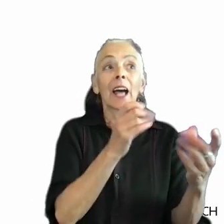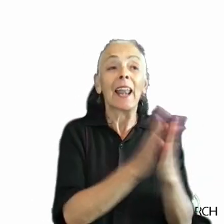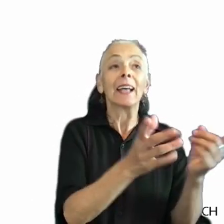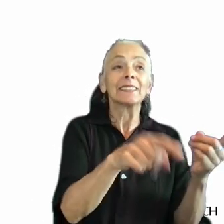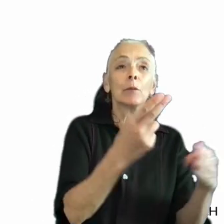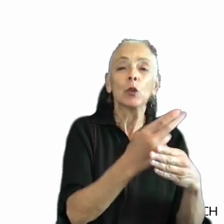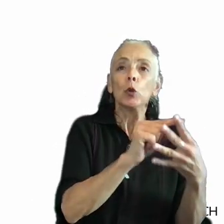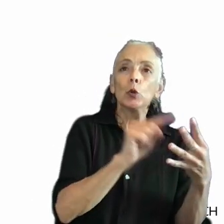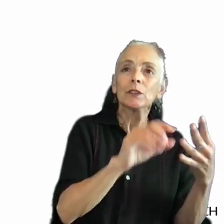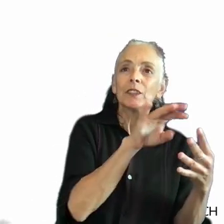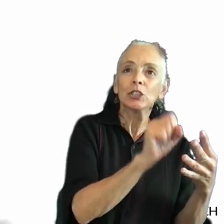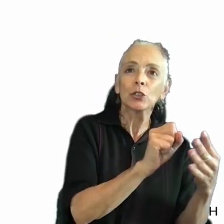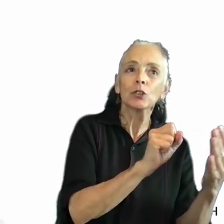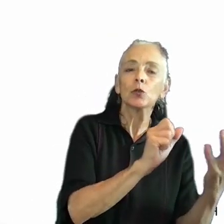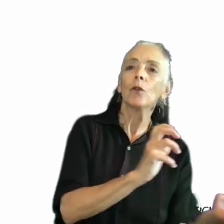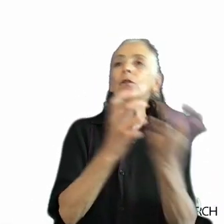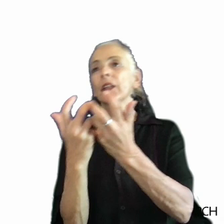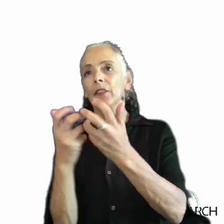features to help them fit the world.